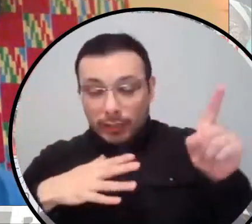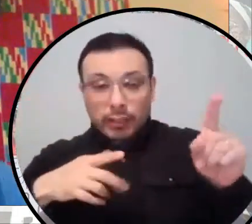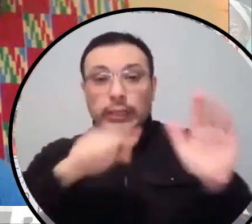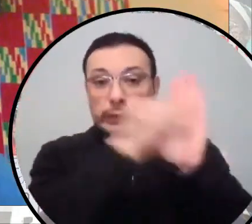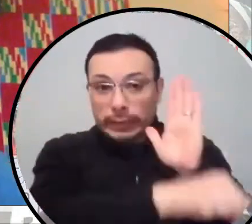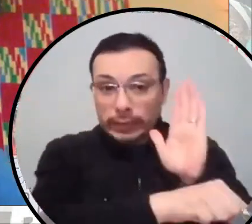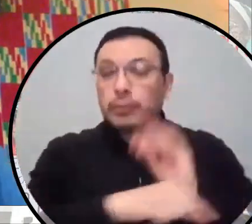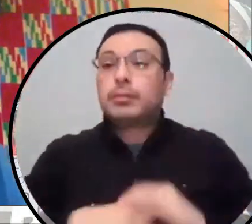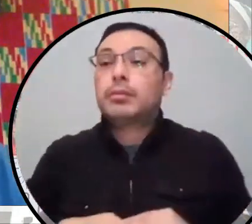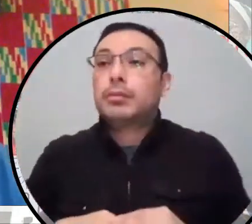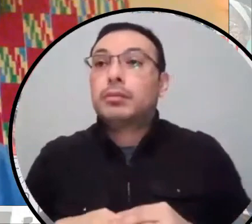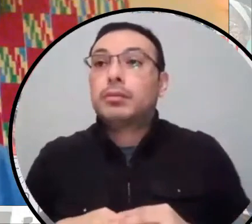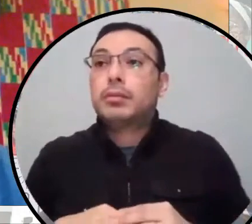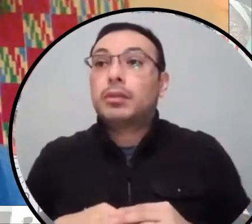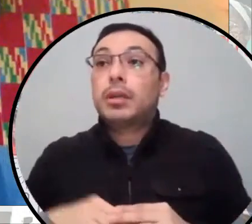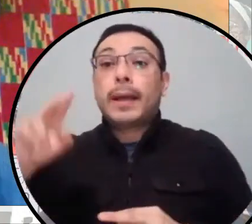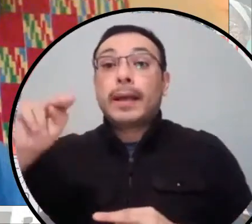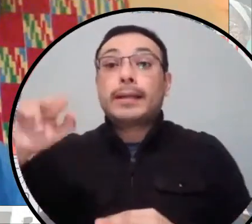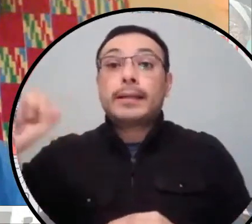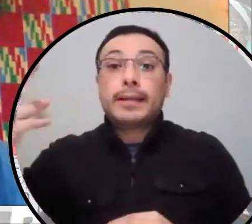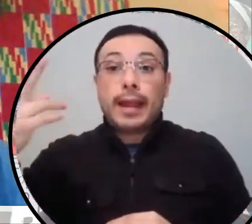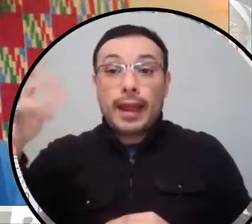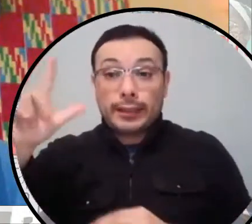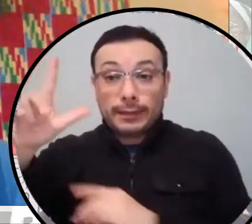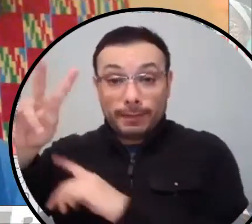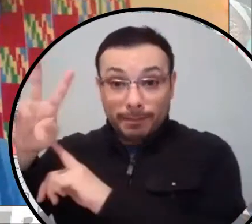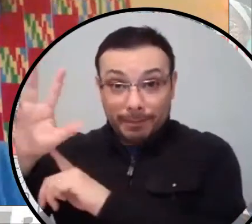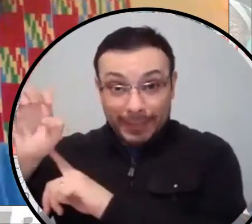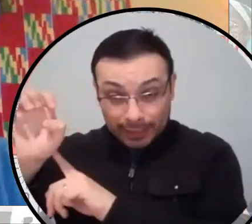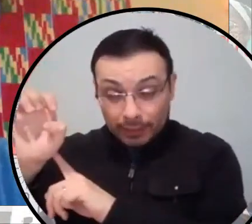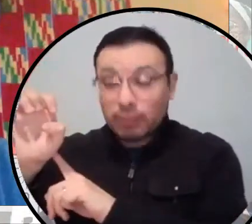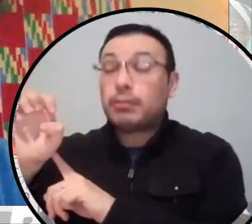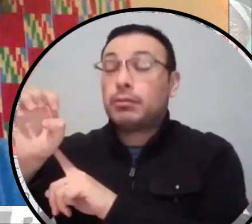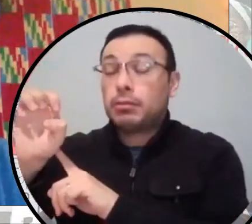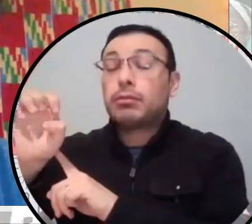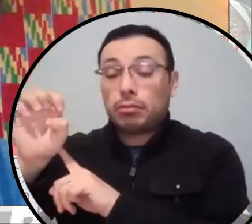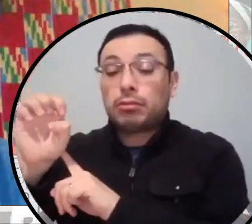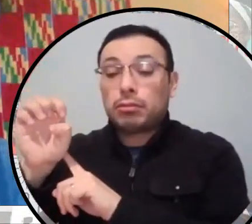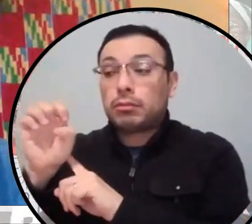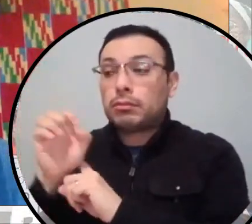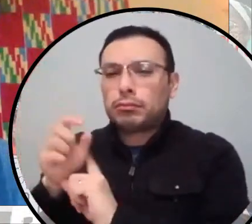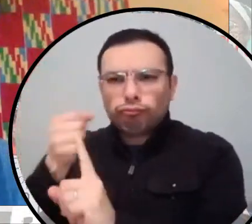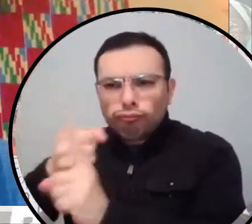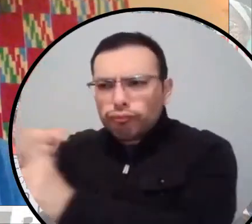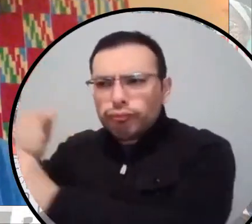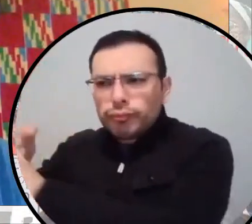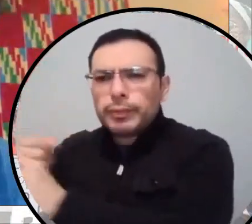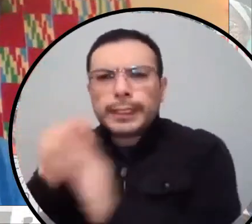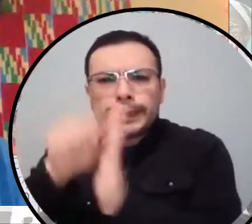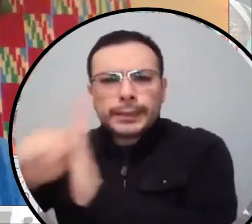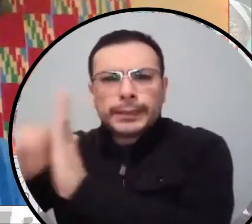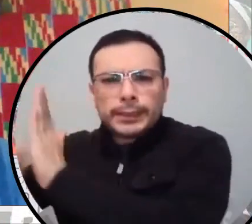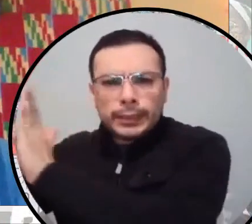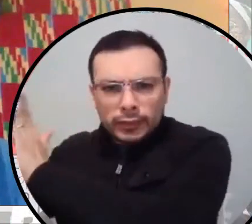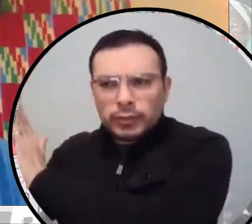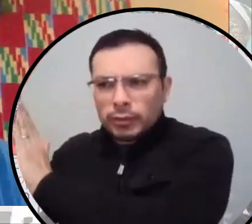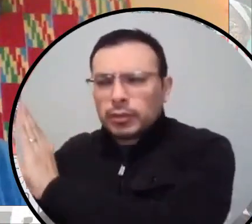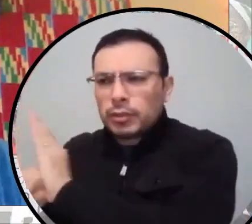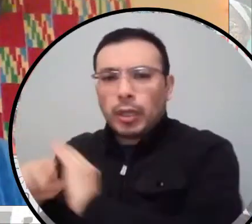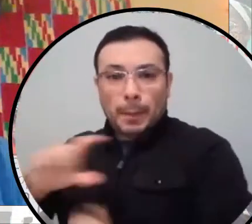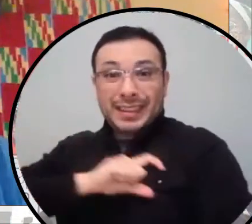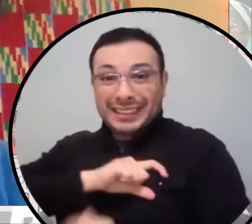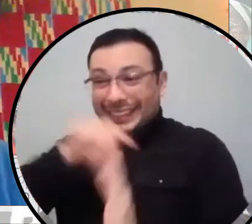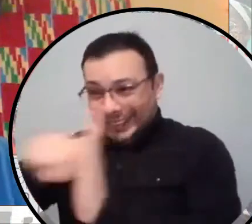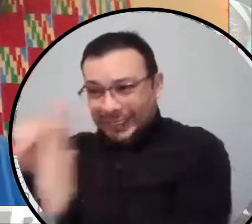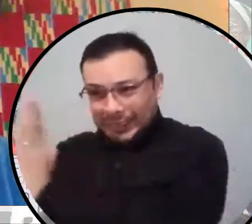in Nashville around that time as well. And surveyed the, um, city at that time,